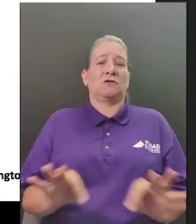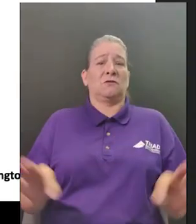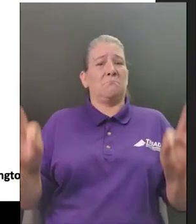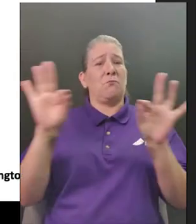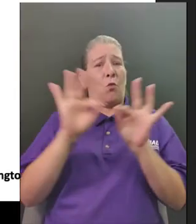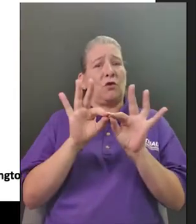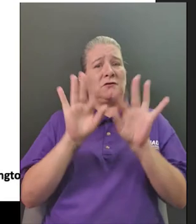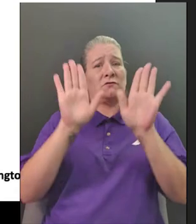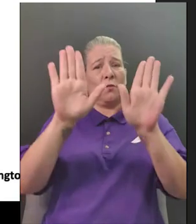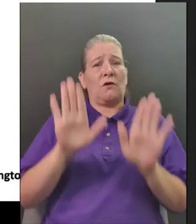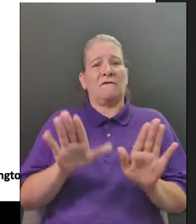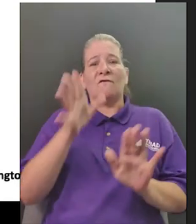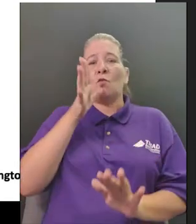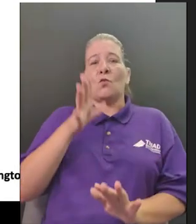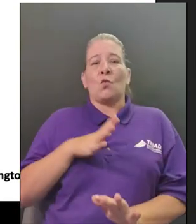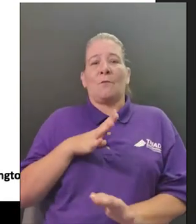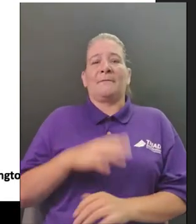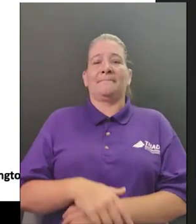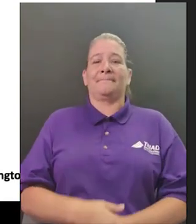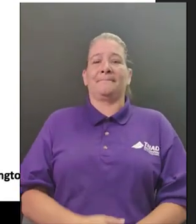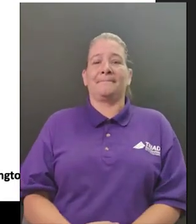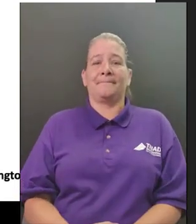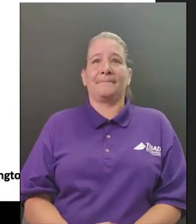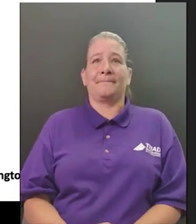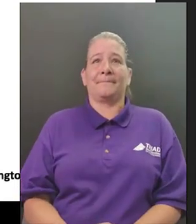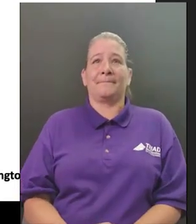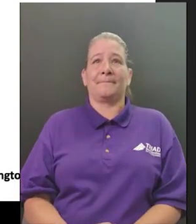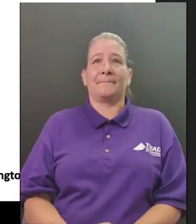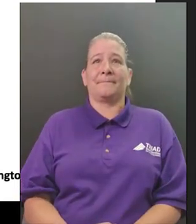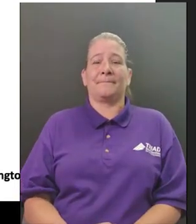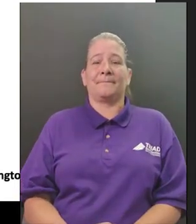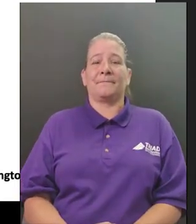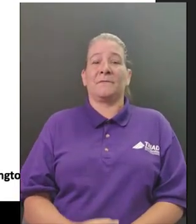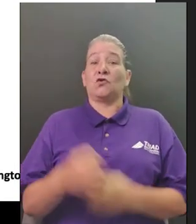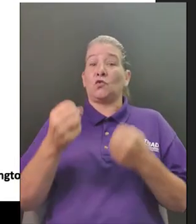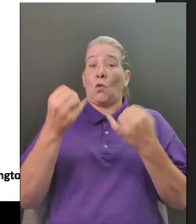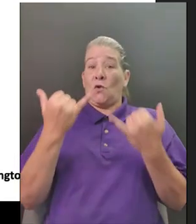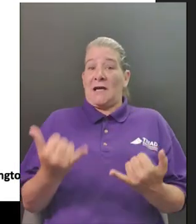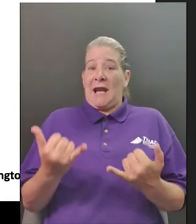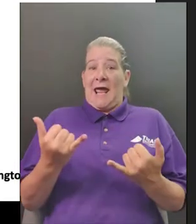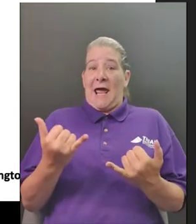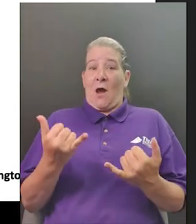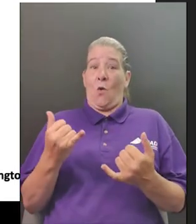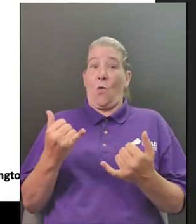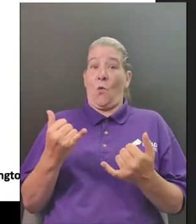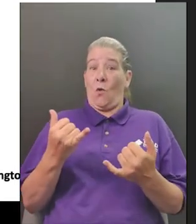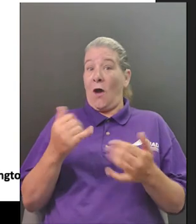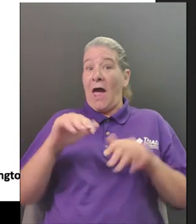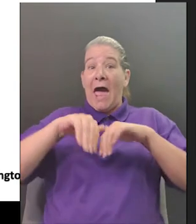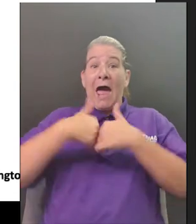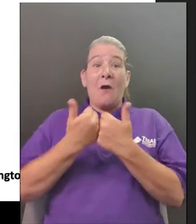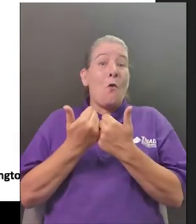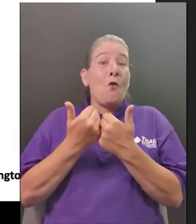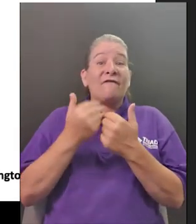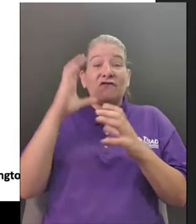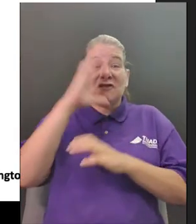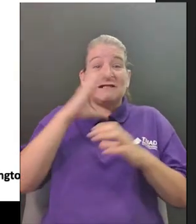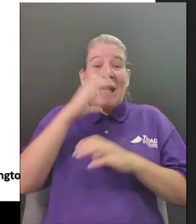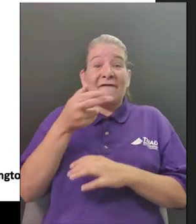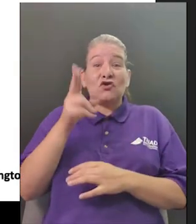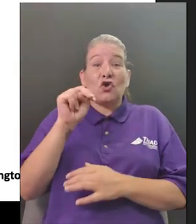up a home there at valley forge she ordered supplies she organized meals